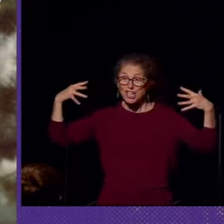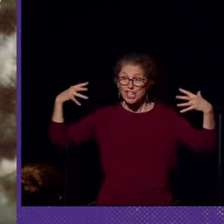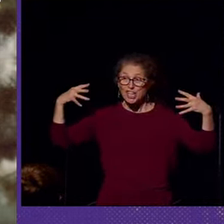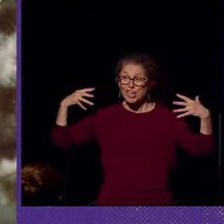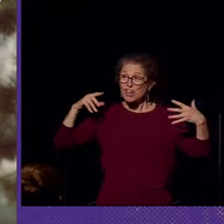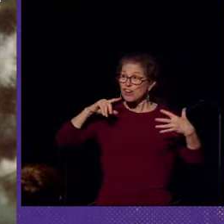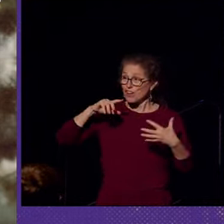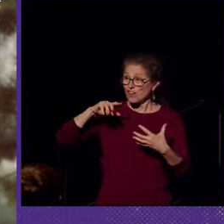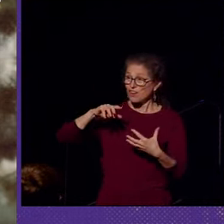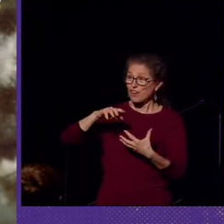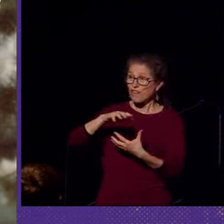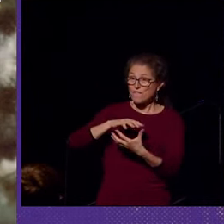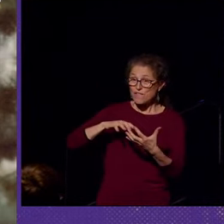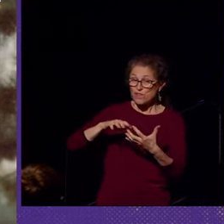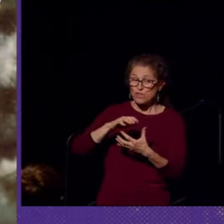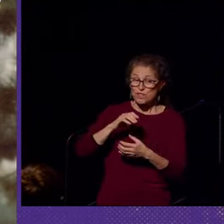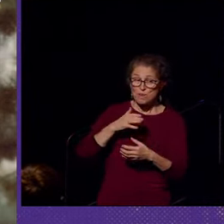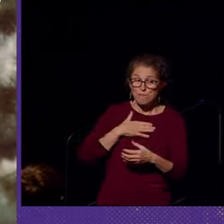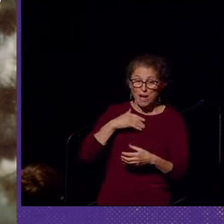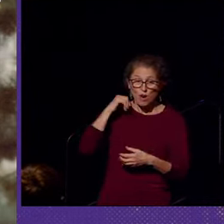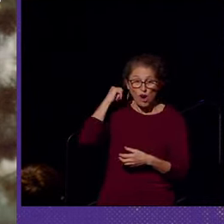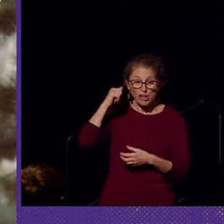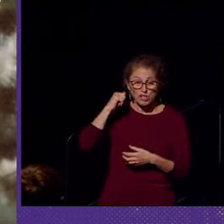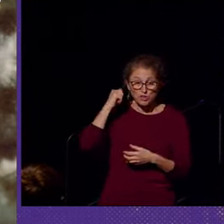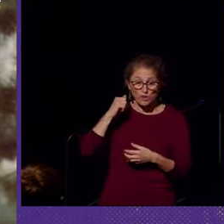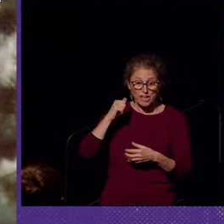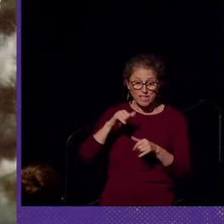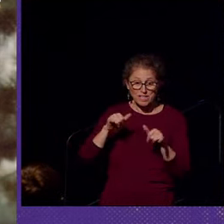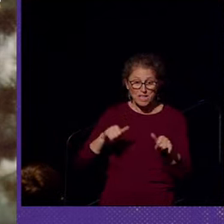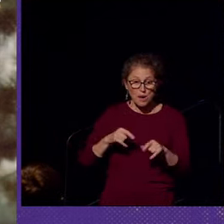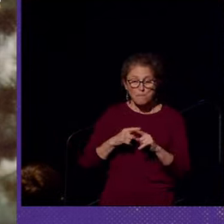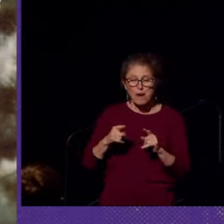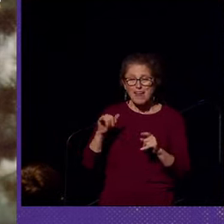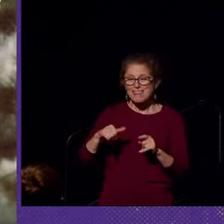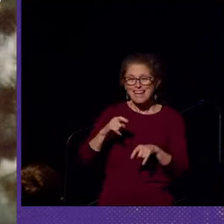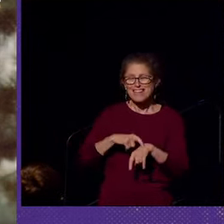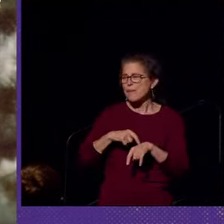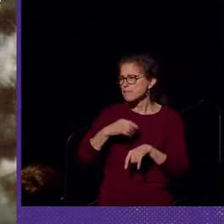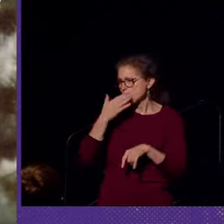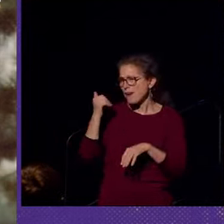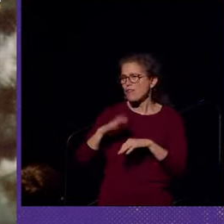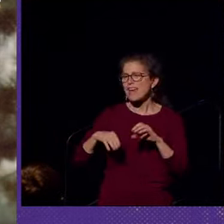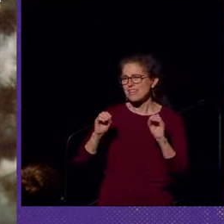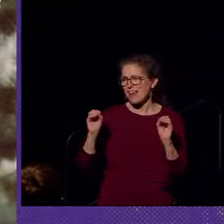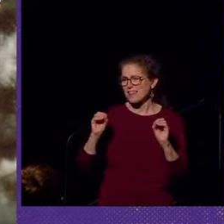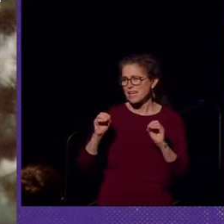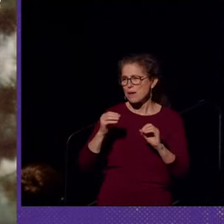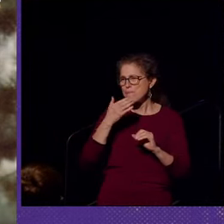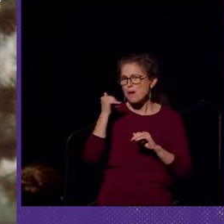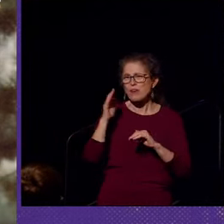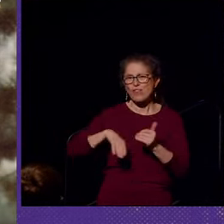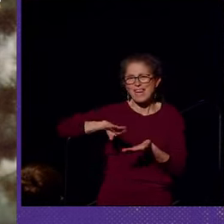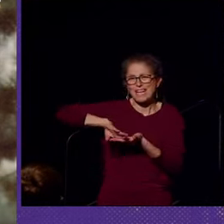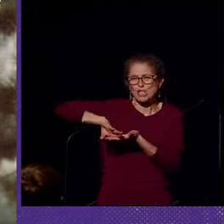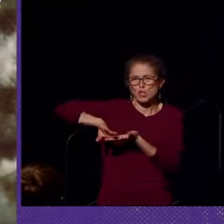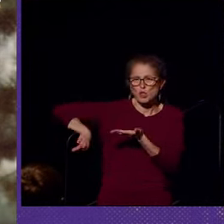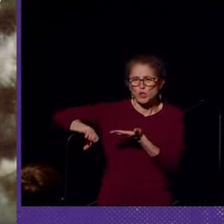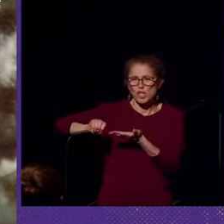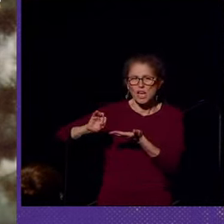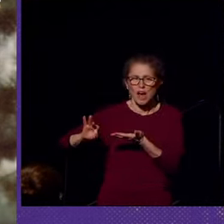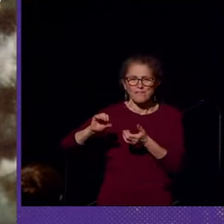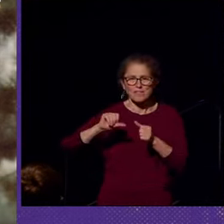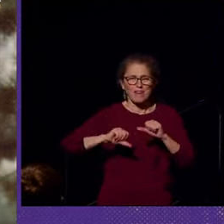improve my auditory world, but at the time they were better than nothing, better than the exclusion of science.